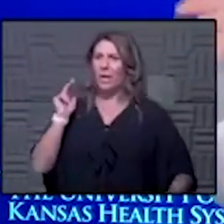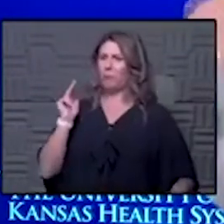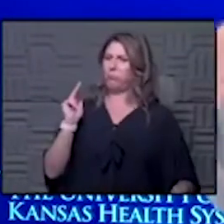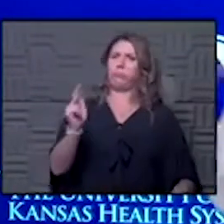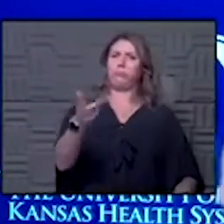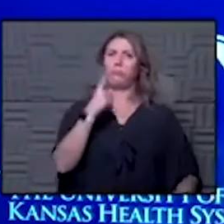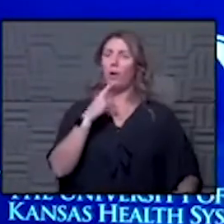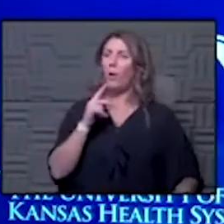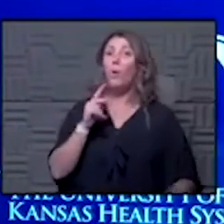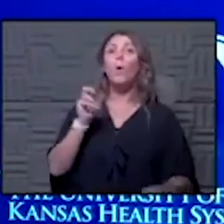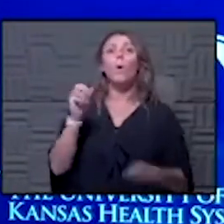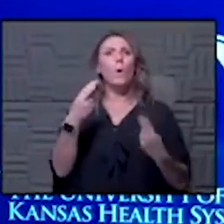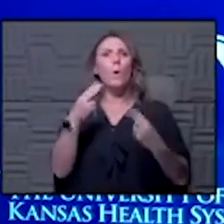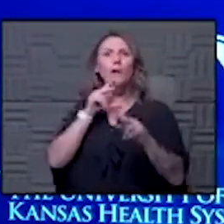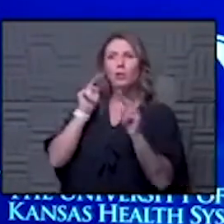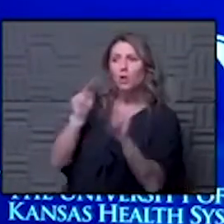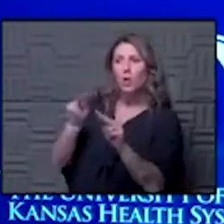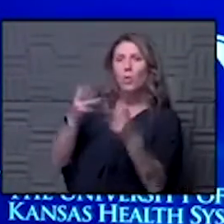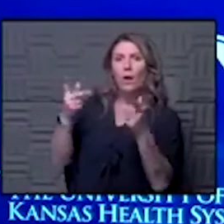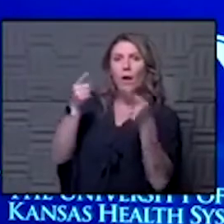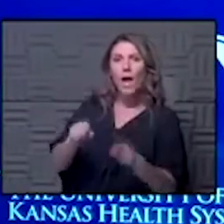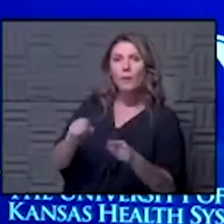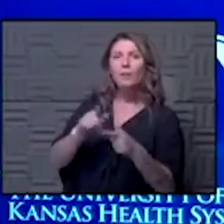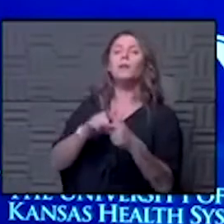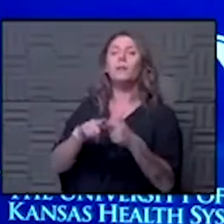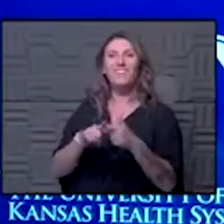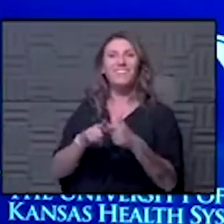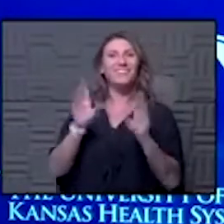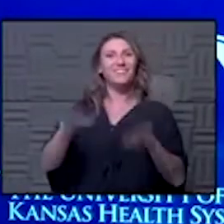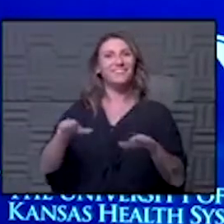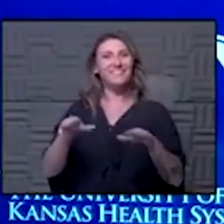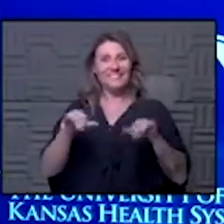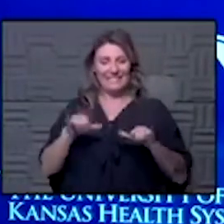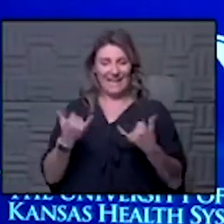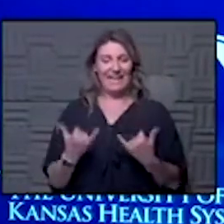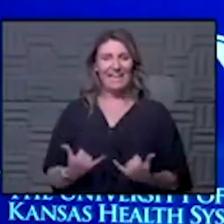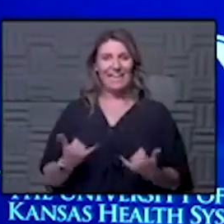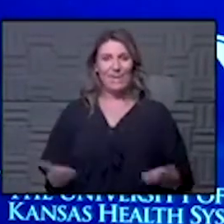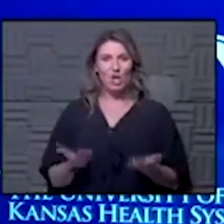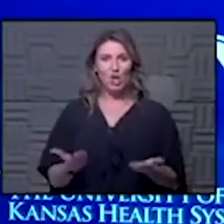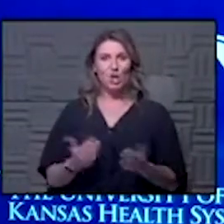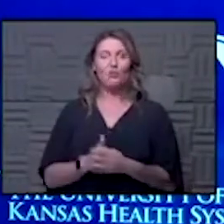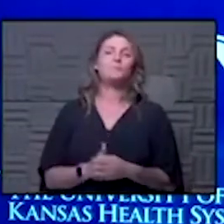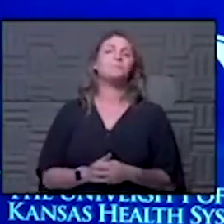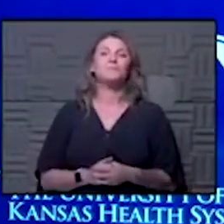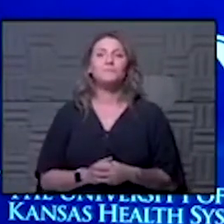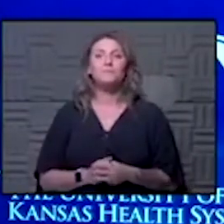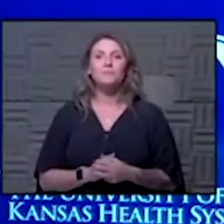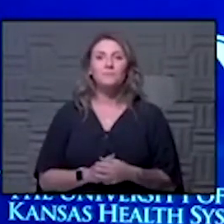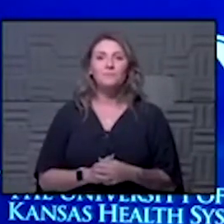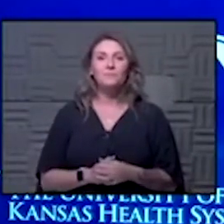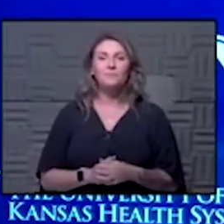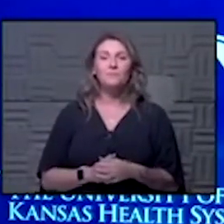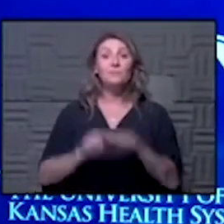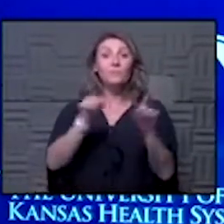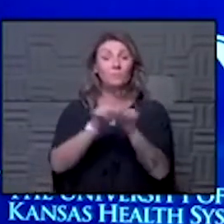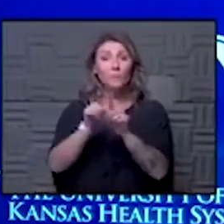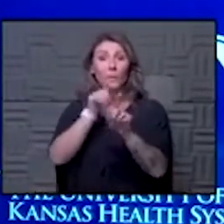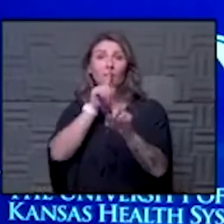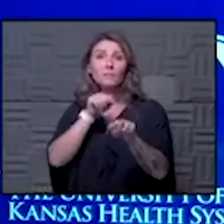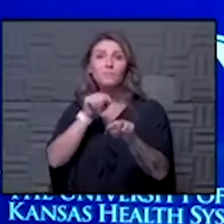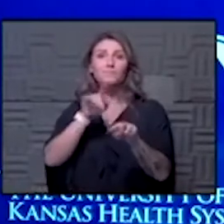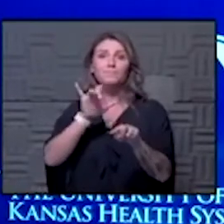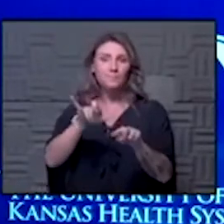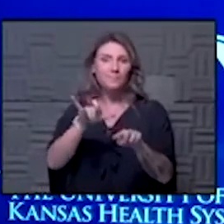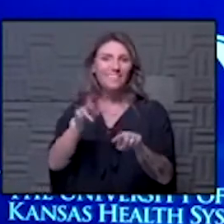to look at it and think what's going on right there uh that's good yeah yeah and i and also to also answer that uh